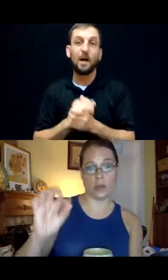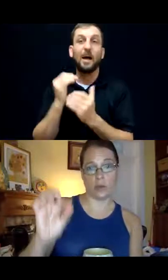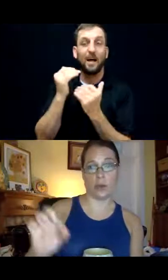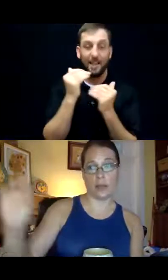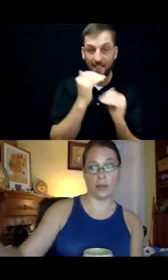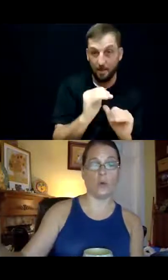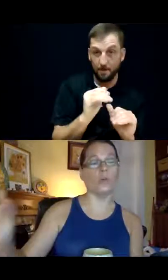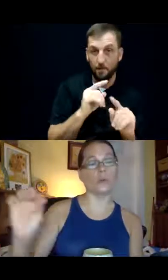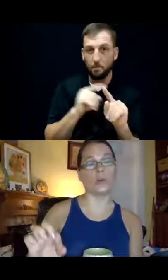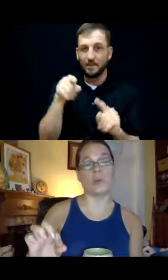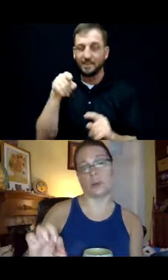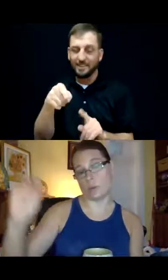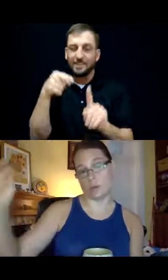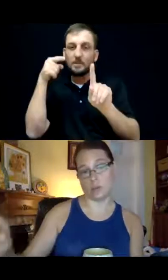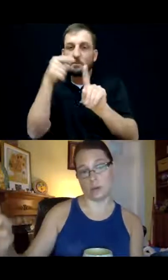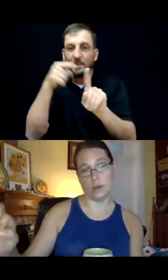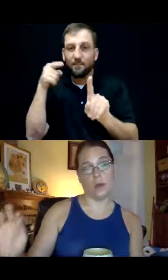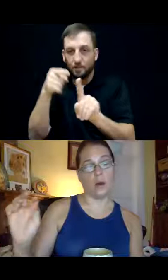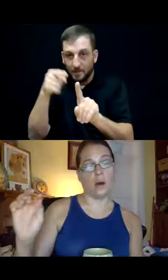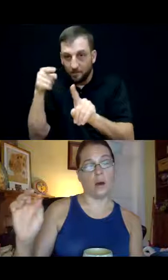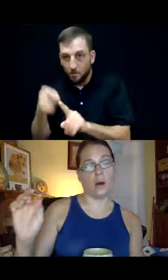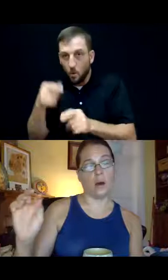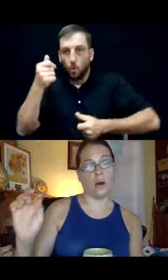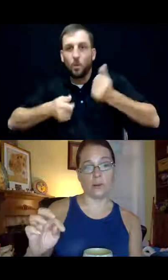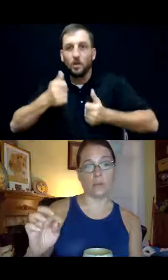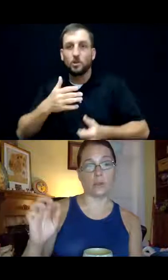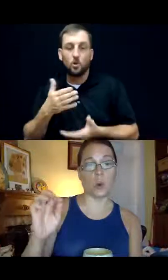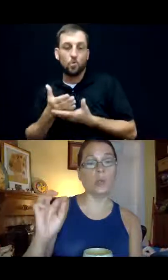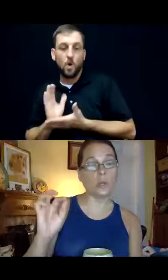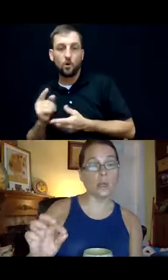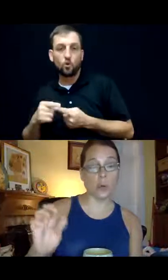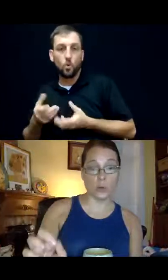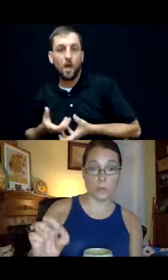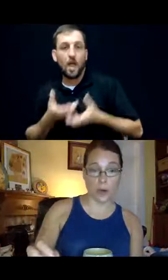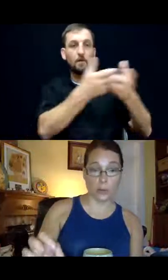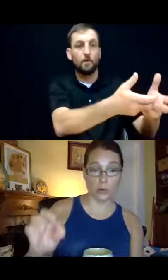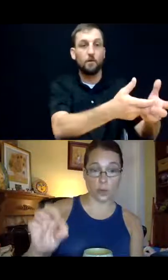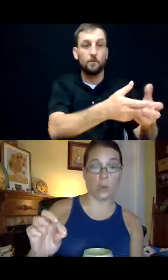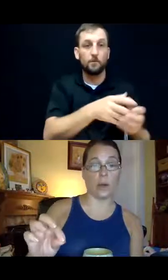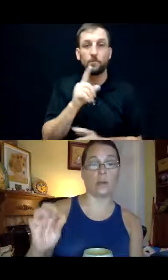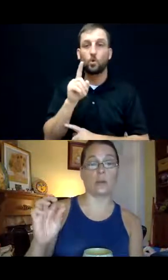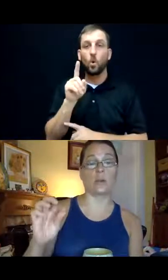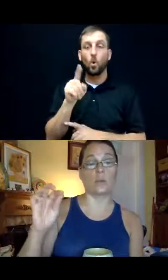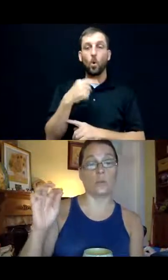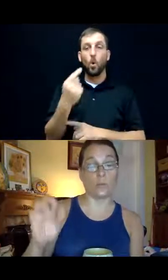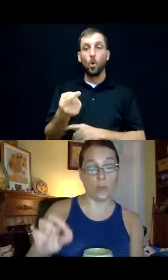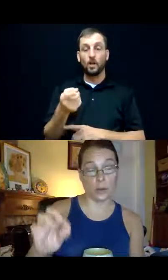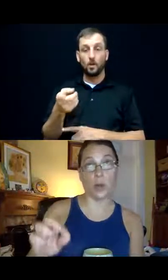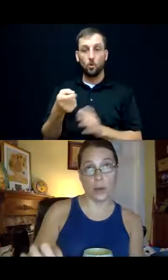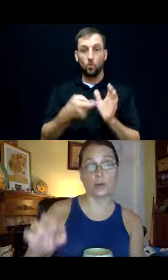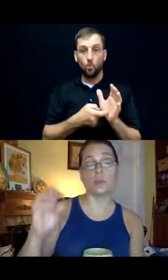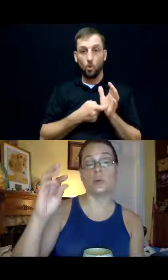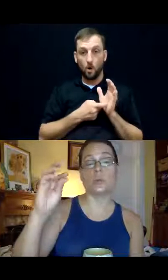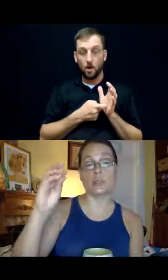right you're handing over to another person. Um, the court confers only those powers required that are, that are